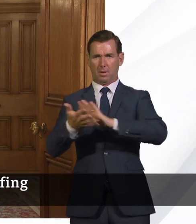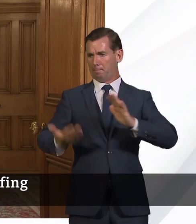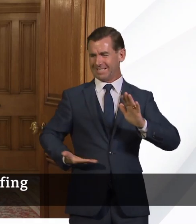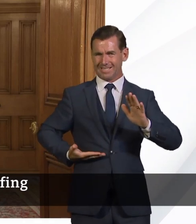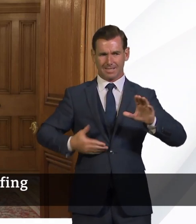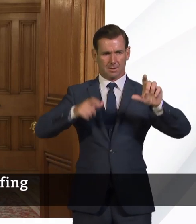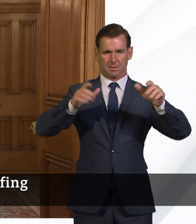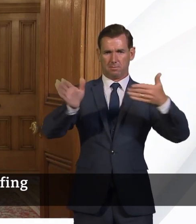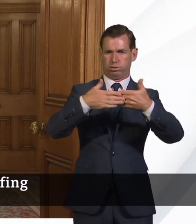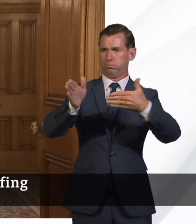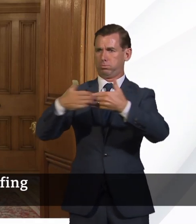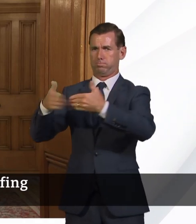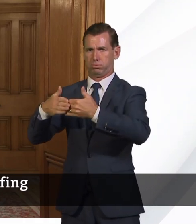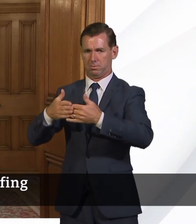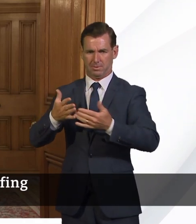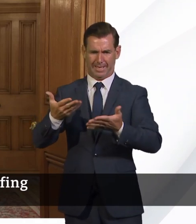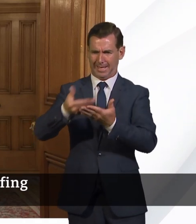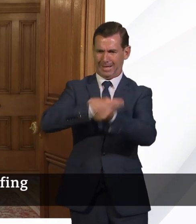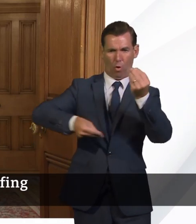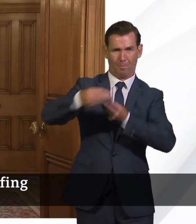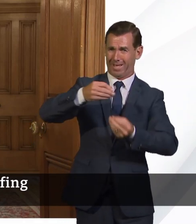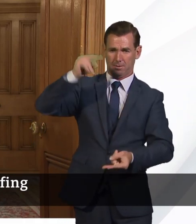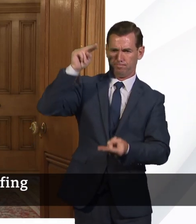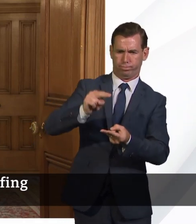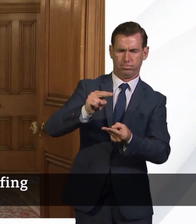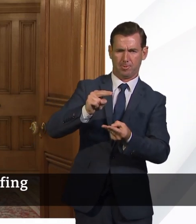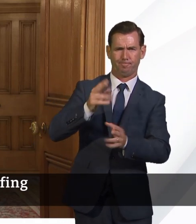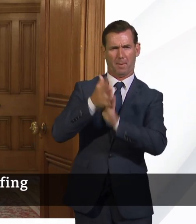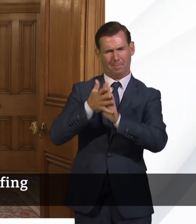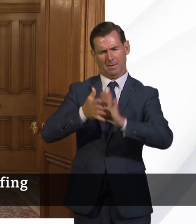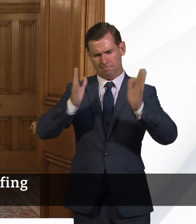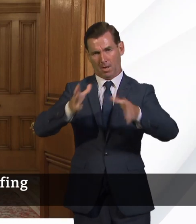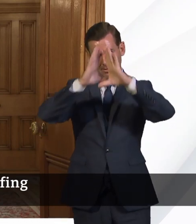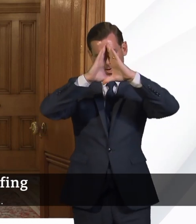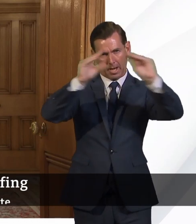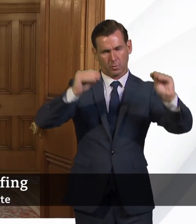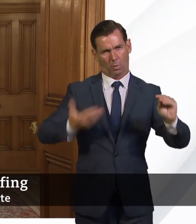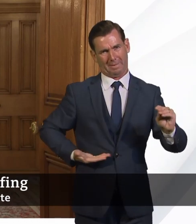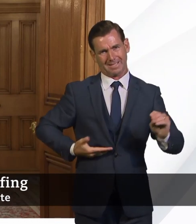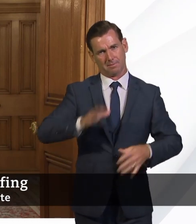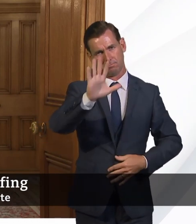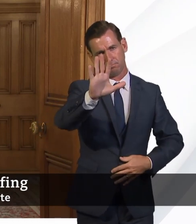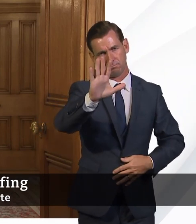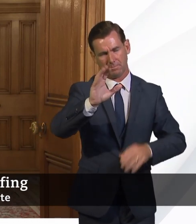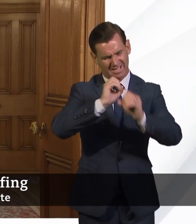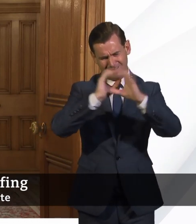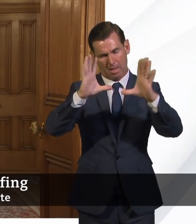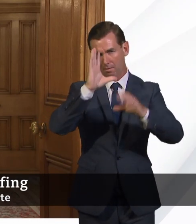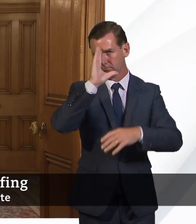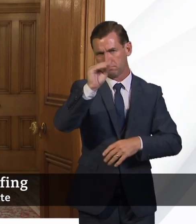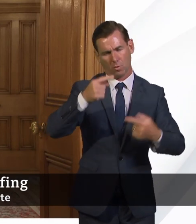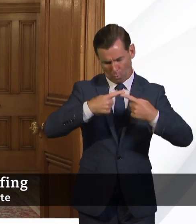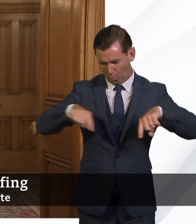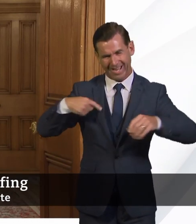seen what it's doing to the economy. That is why we need the certainty for business of knowing that we are leaving the transition period